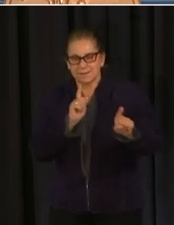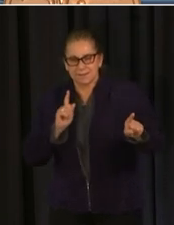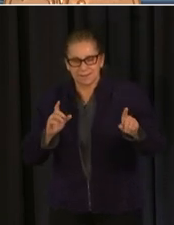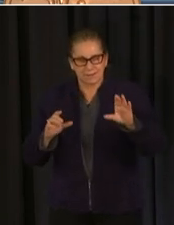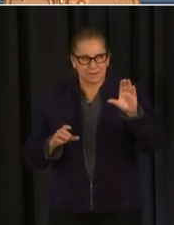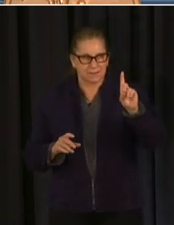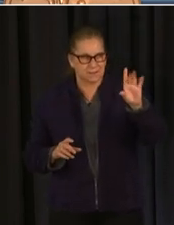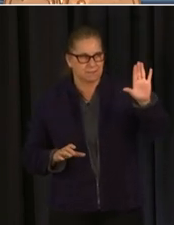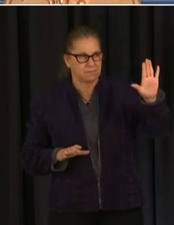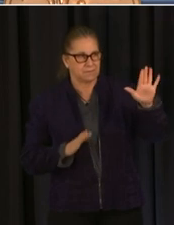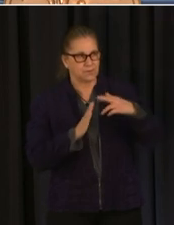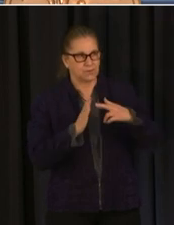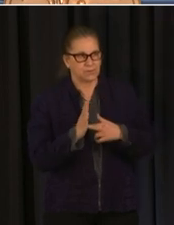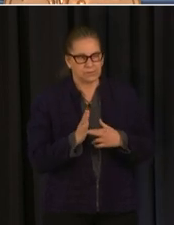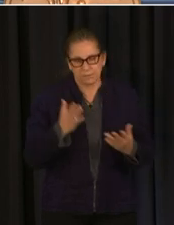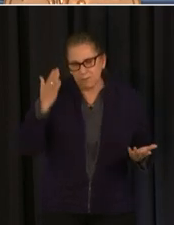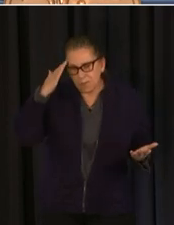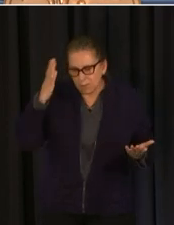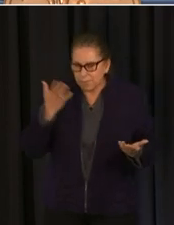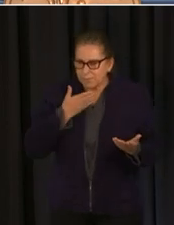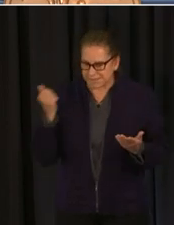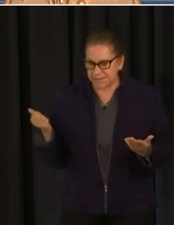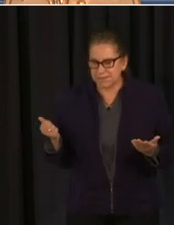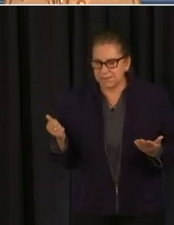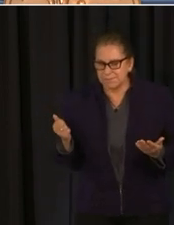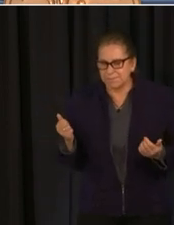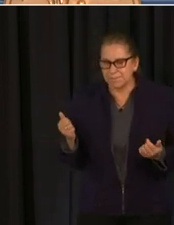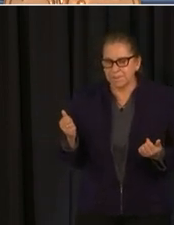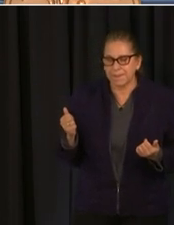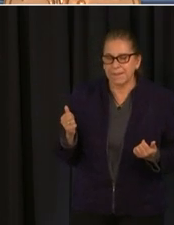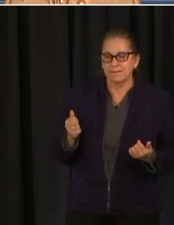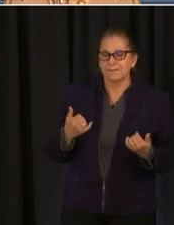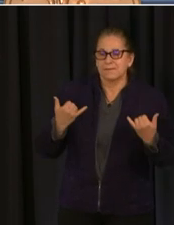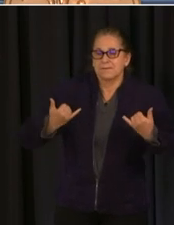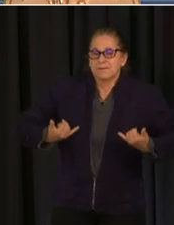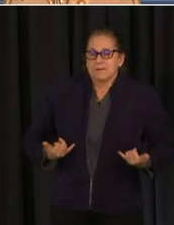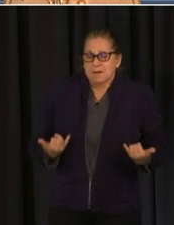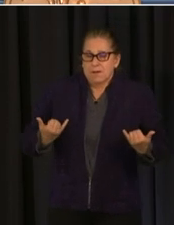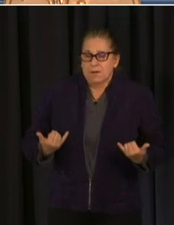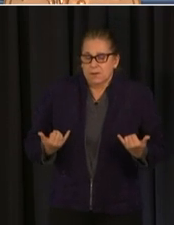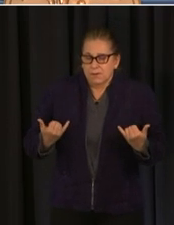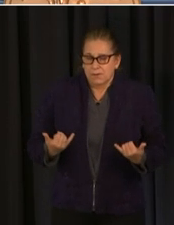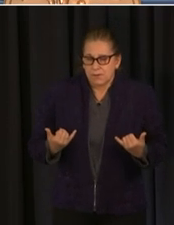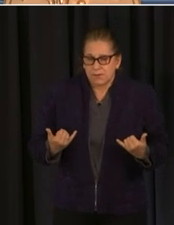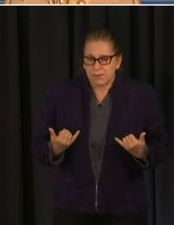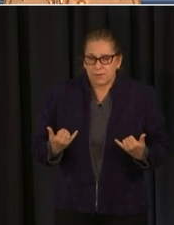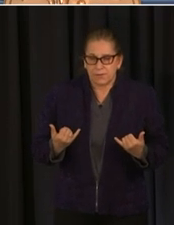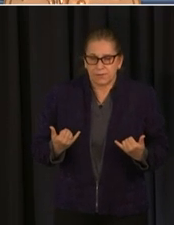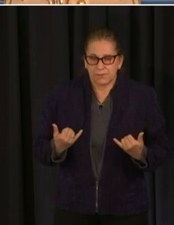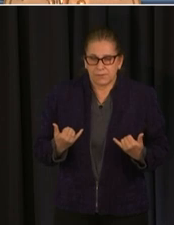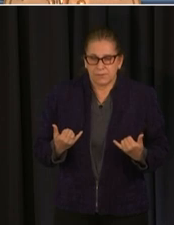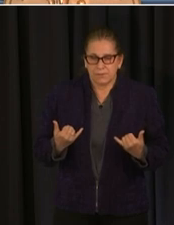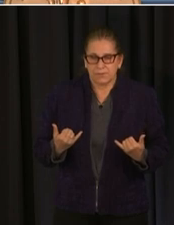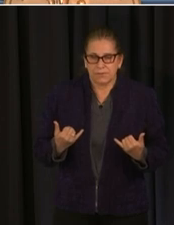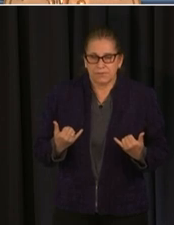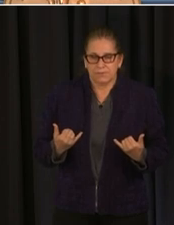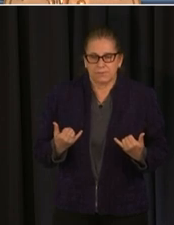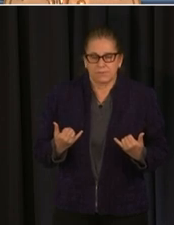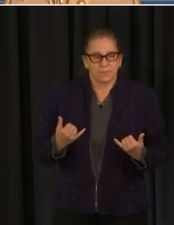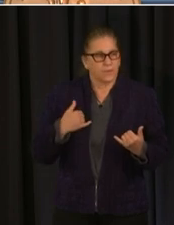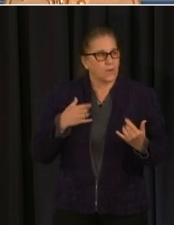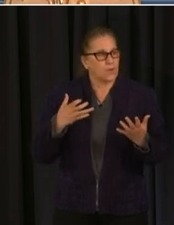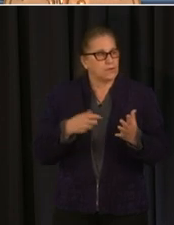cdc's mask guidance but i want to also um to show everybody